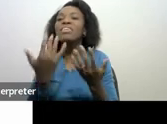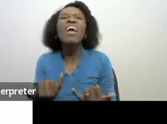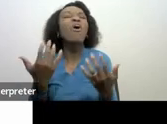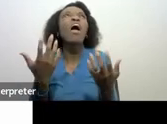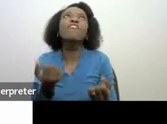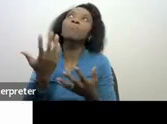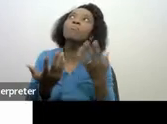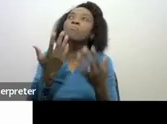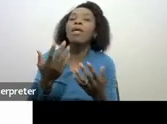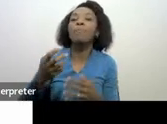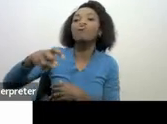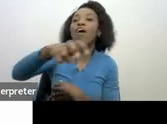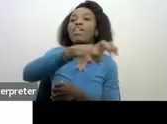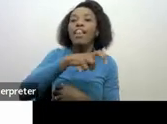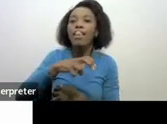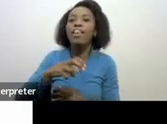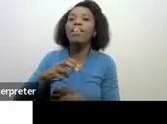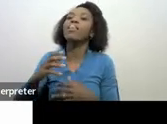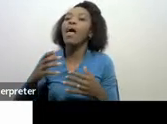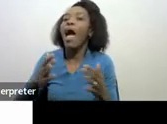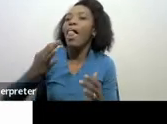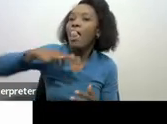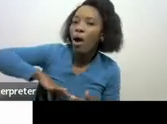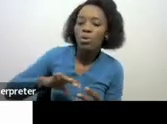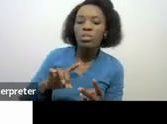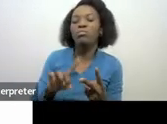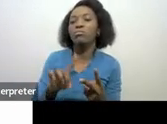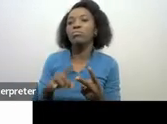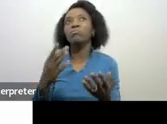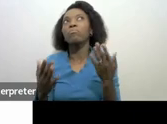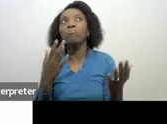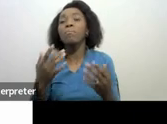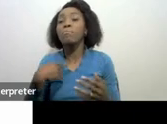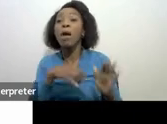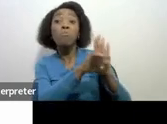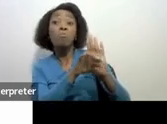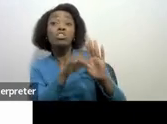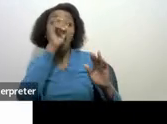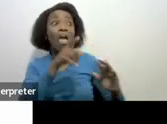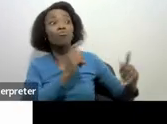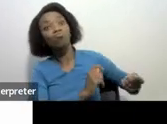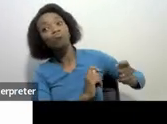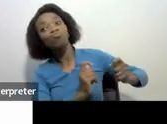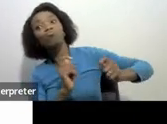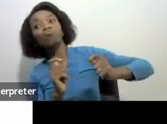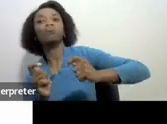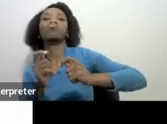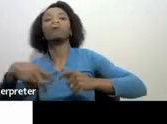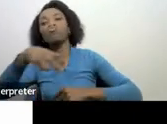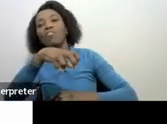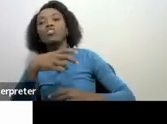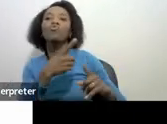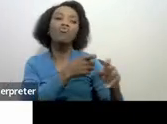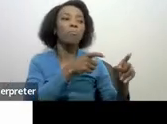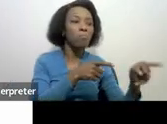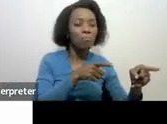to say that when you do the promotions you have to travel from point A to point B using your own